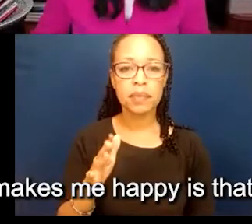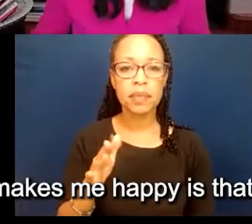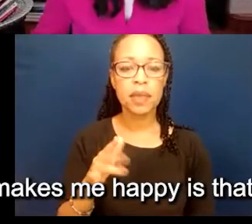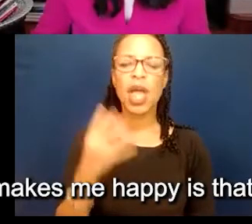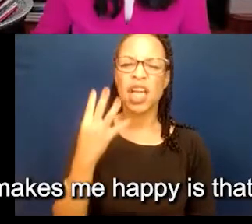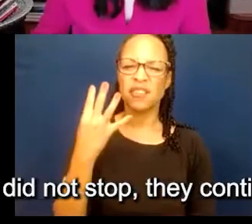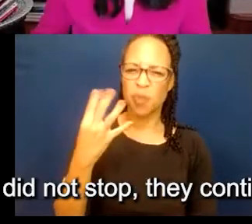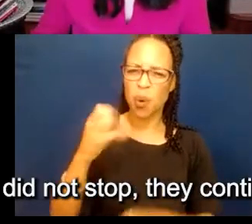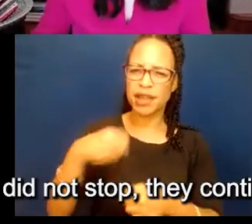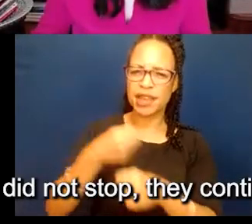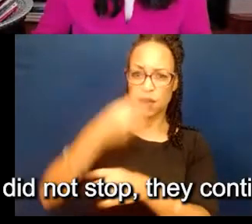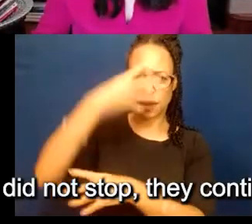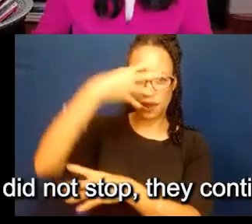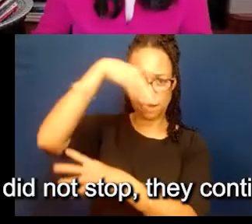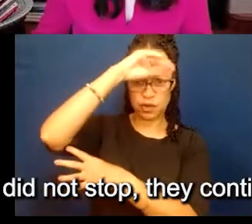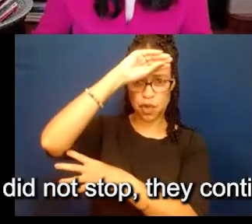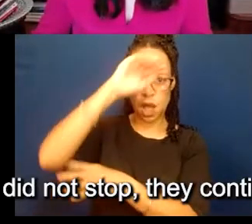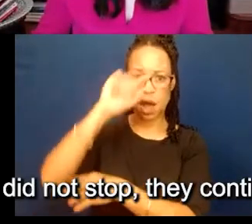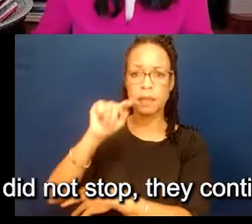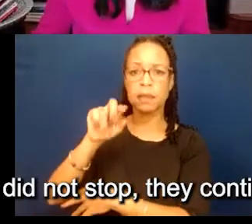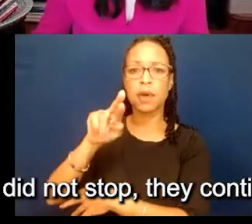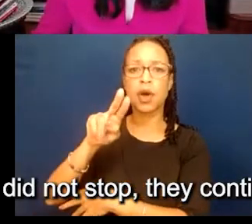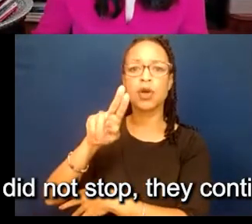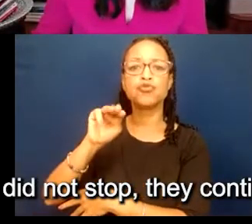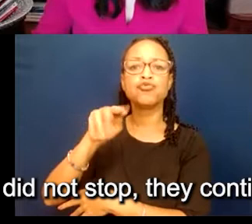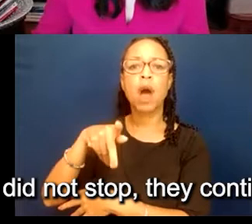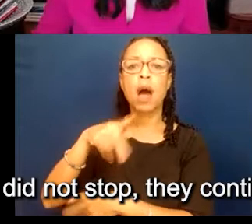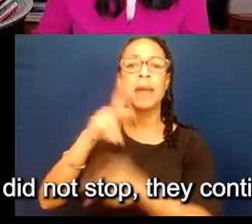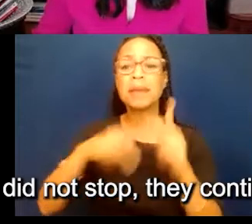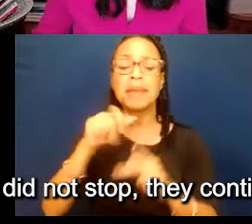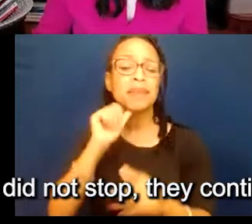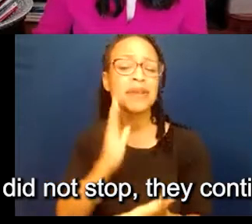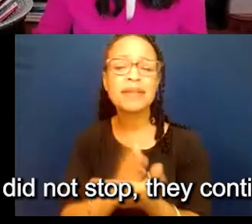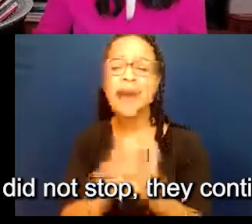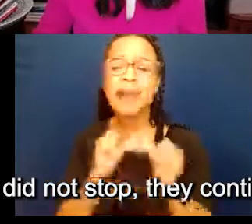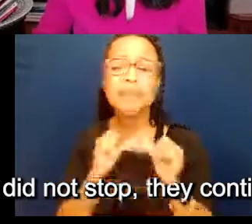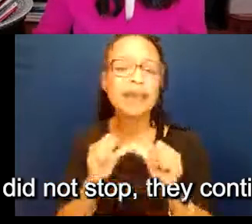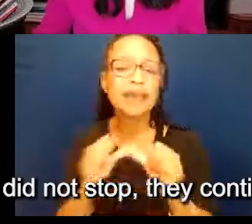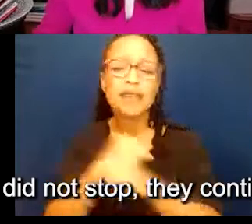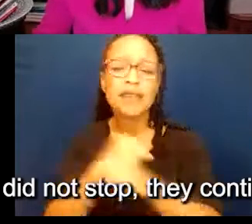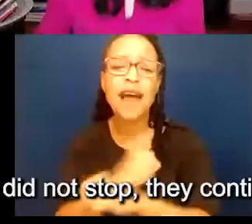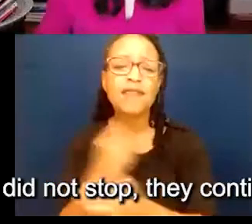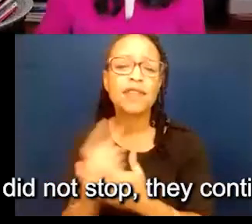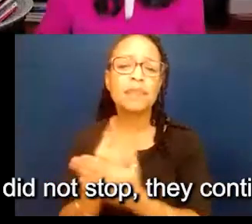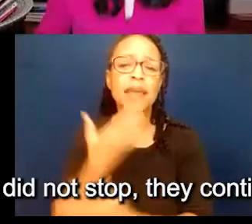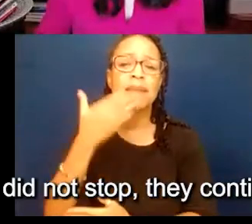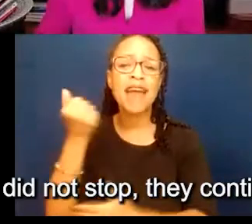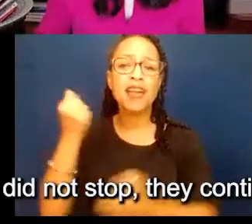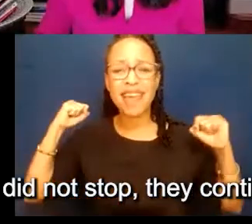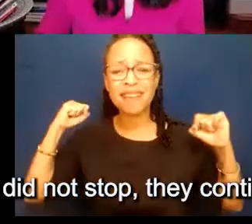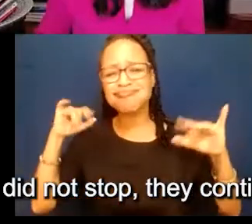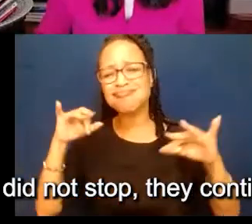la gente luchó, siguió luchando para algo mejor. Y salieron, salieron en 2020. Fue con números